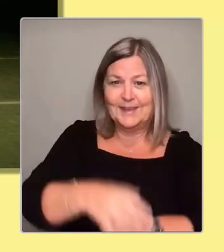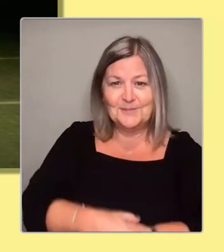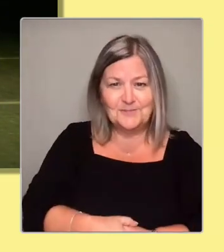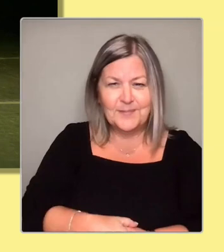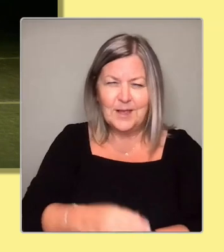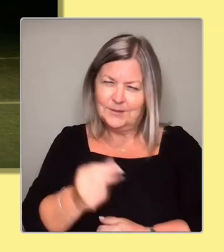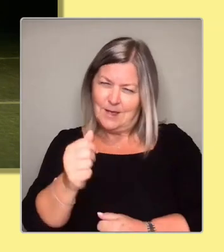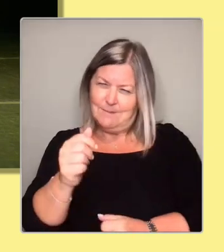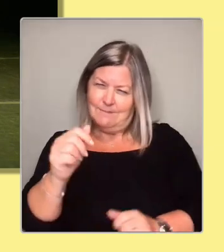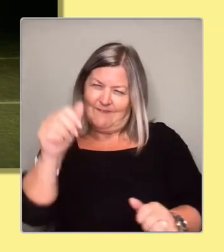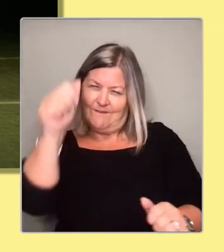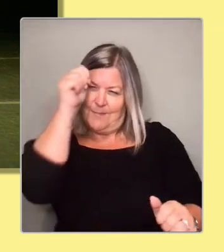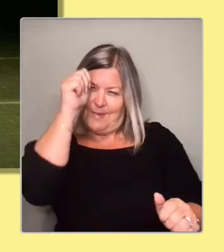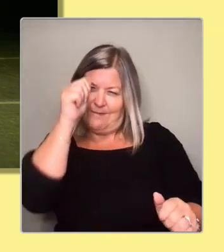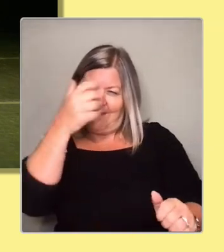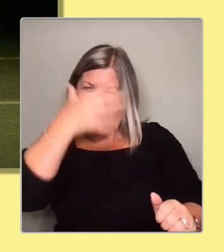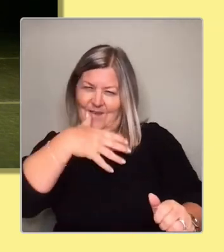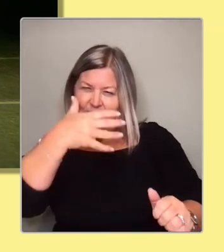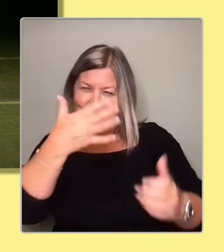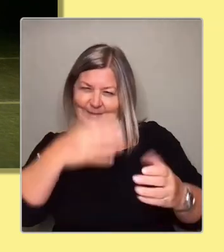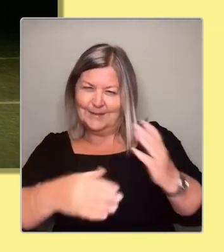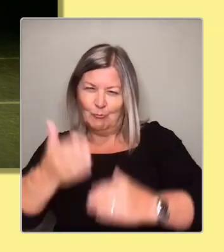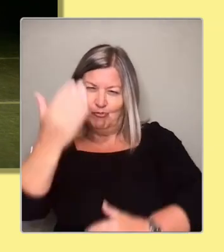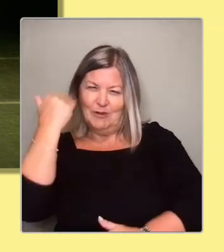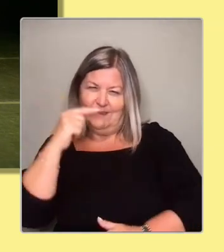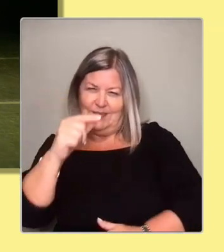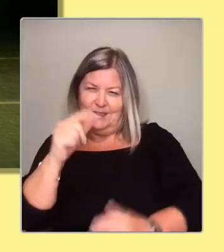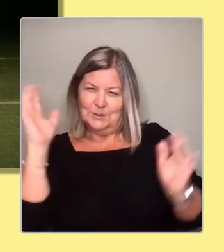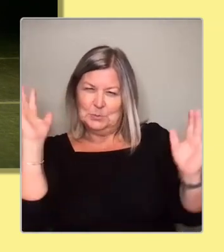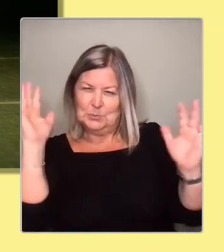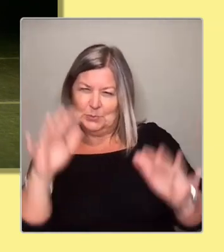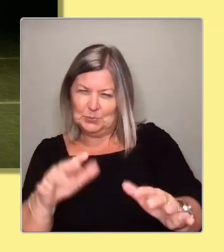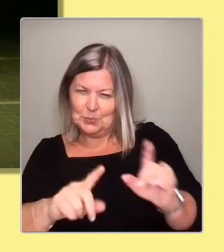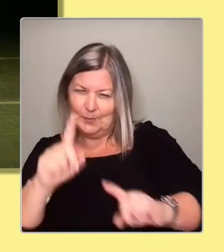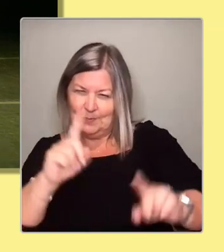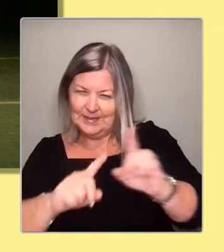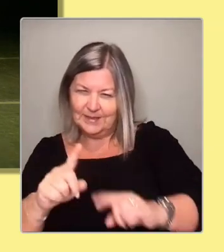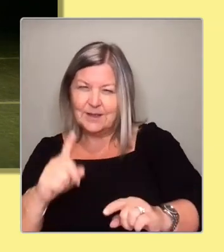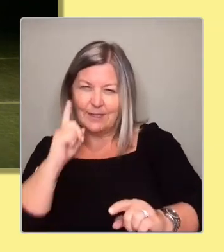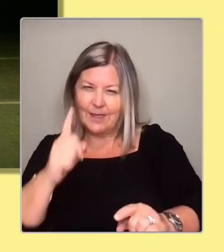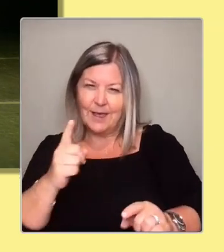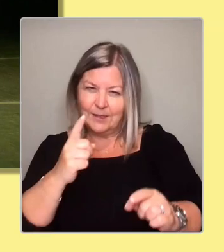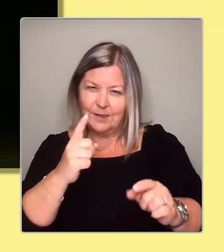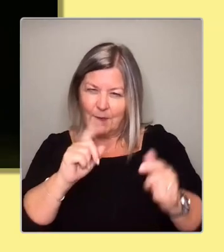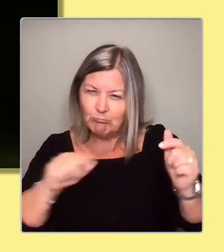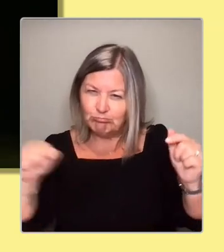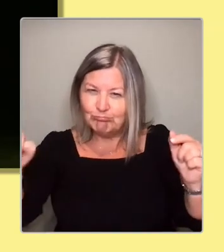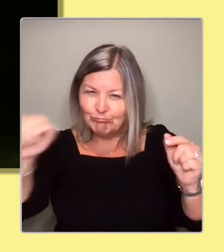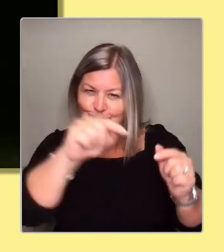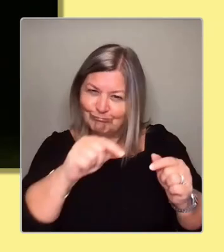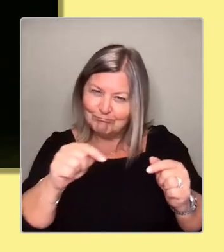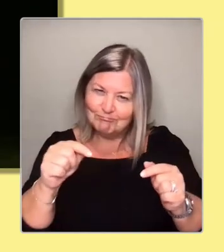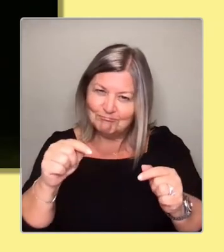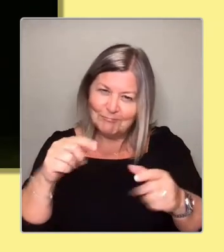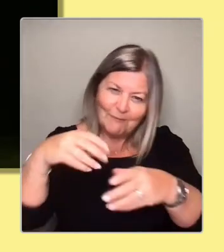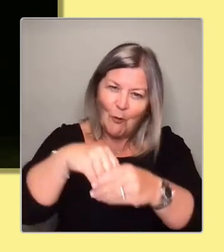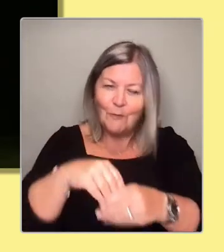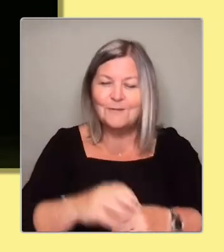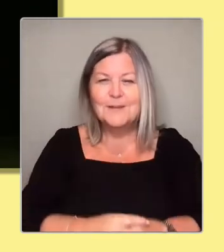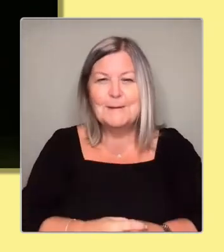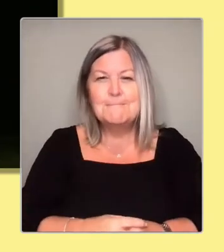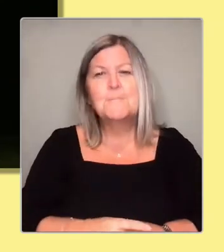there's obviously some serial hustings attendees in the room. But it's wonderful to be able to join you this evening.